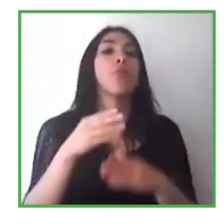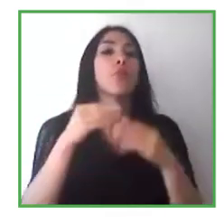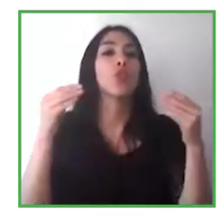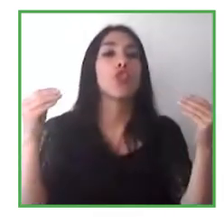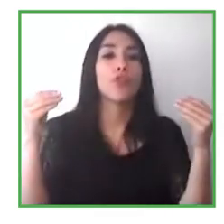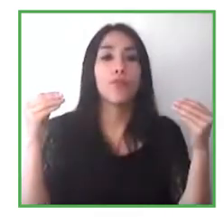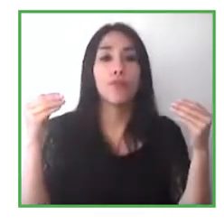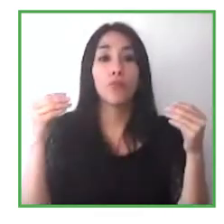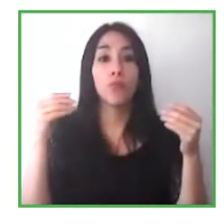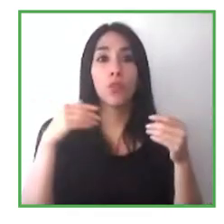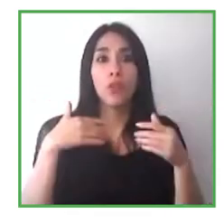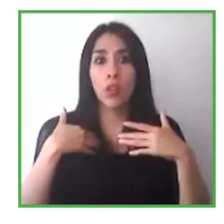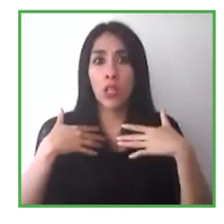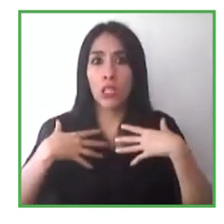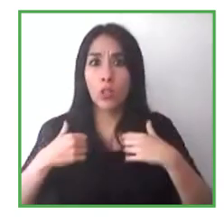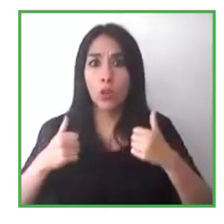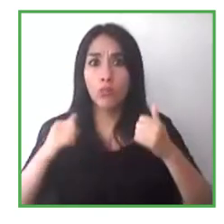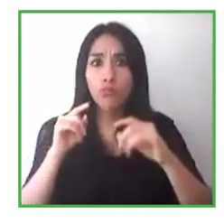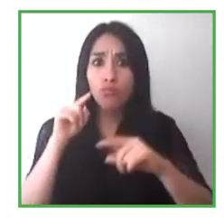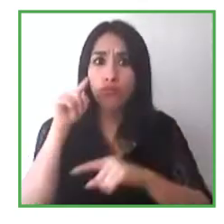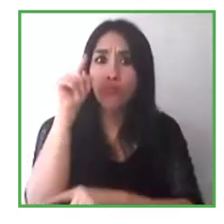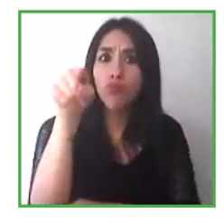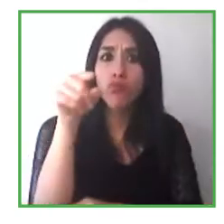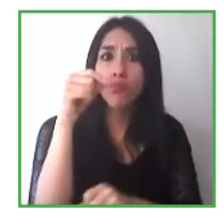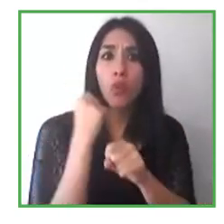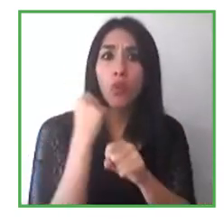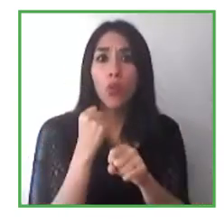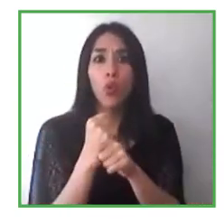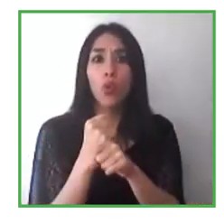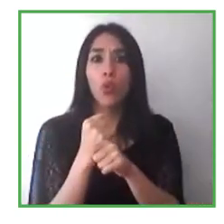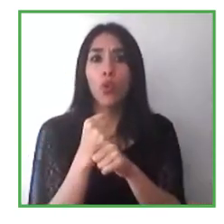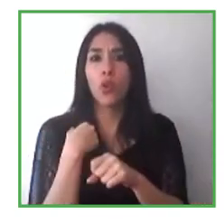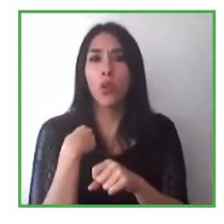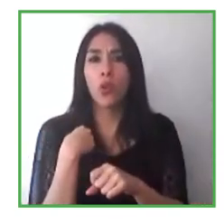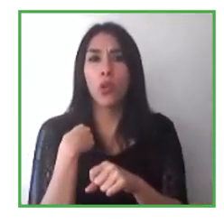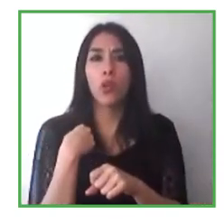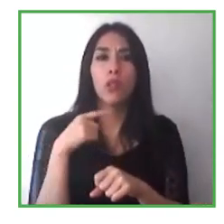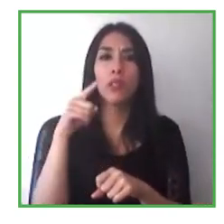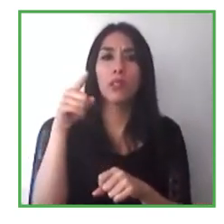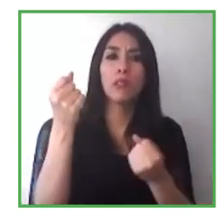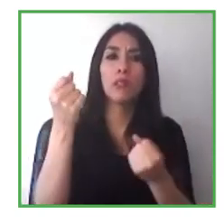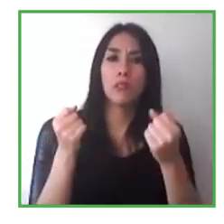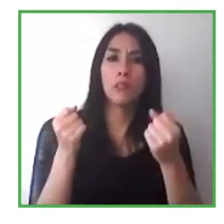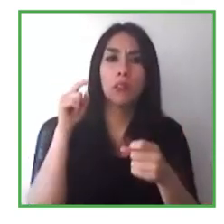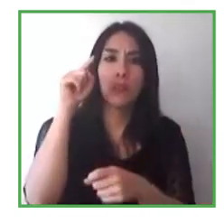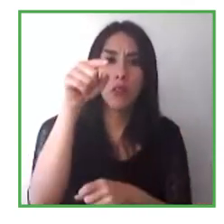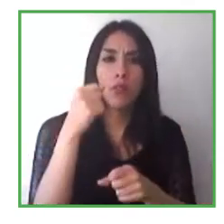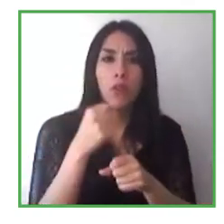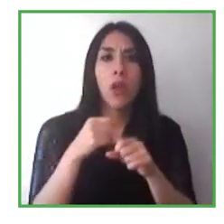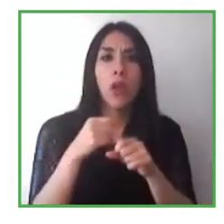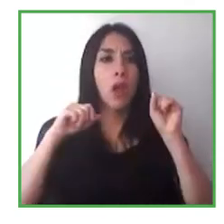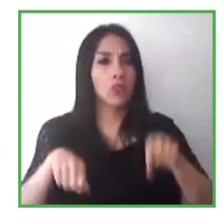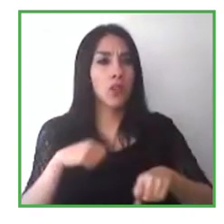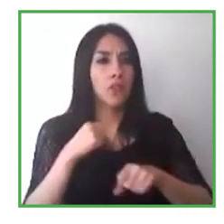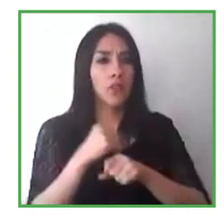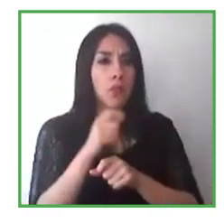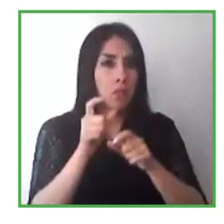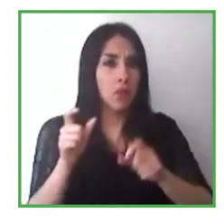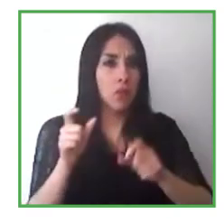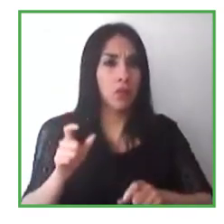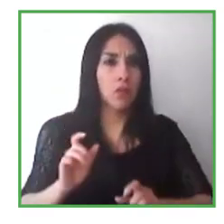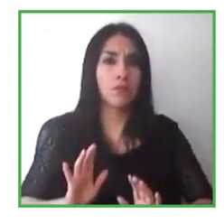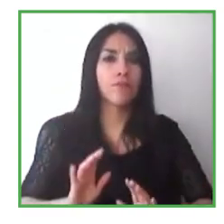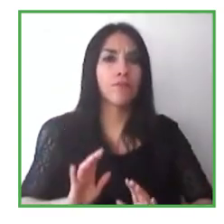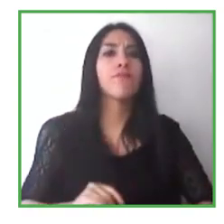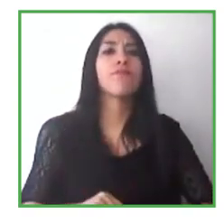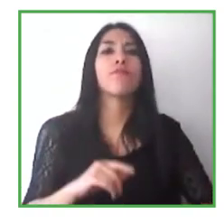They want the collaboration of being physically together. And so it's the beautiful diversity that we represent as a